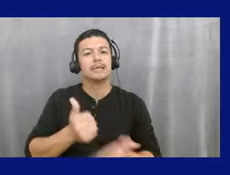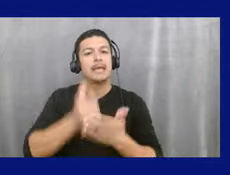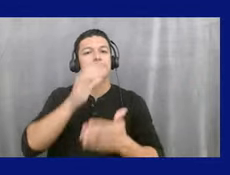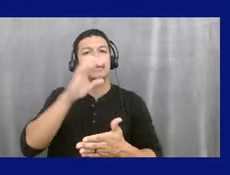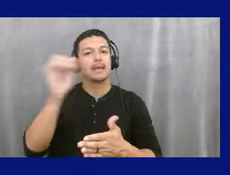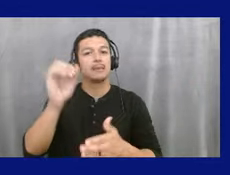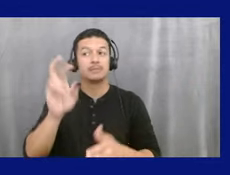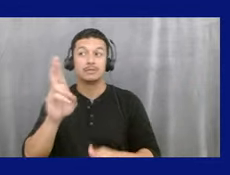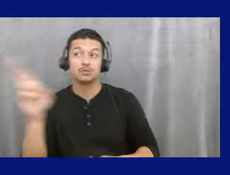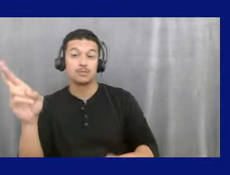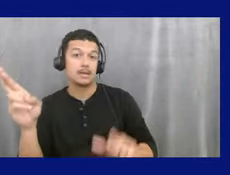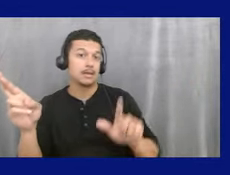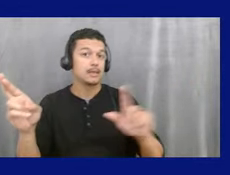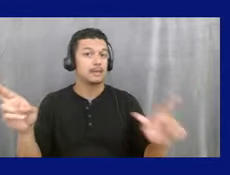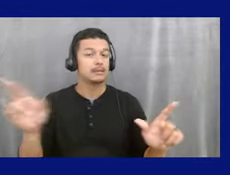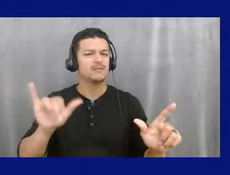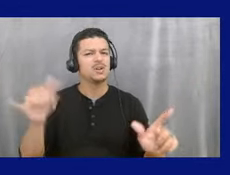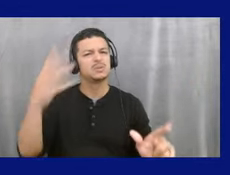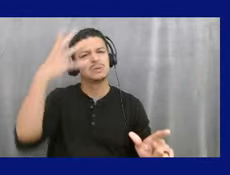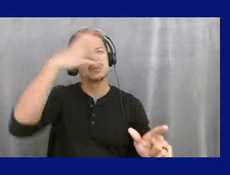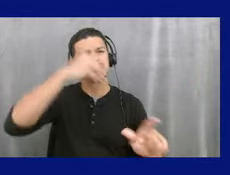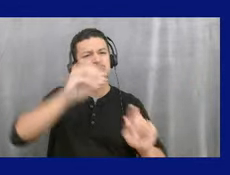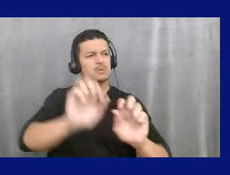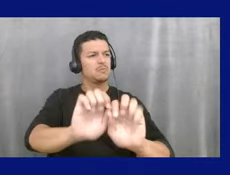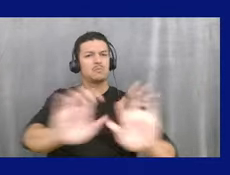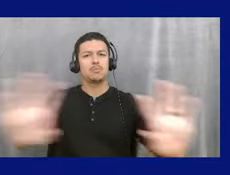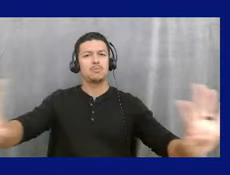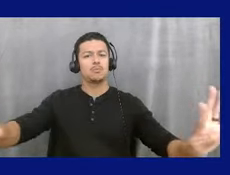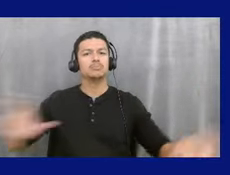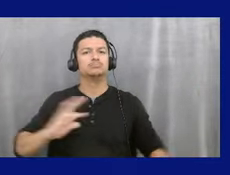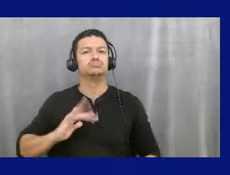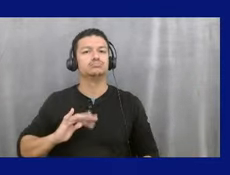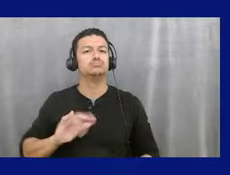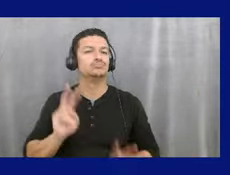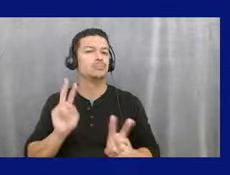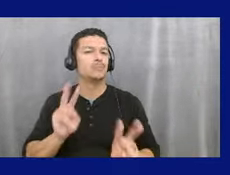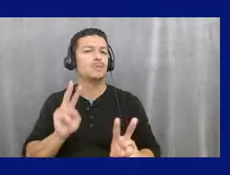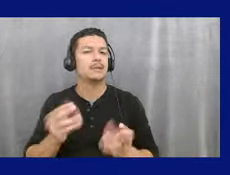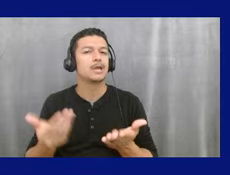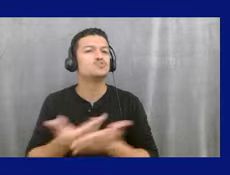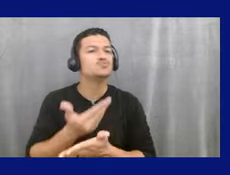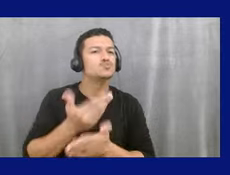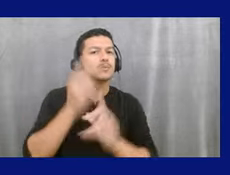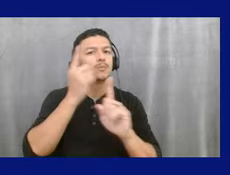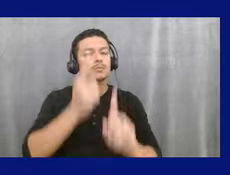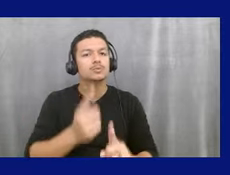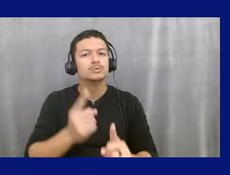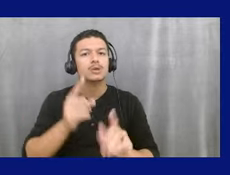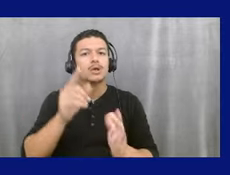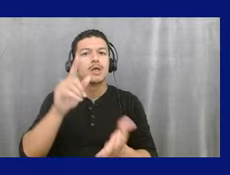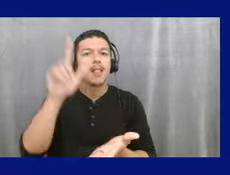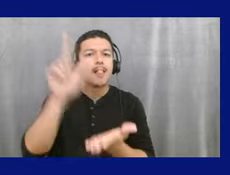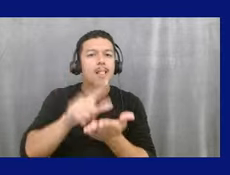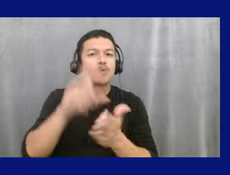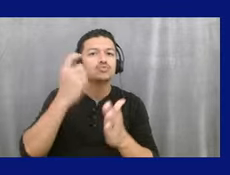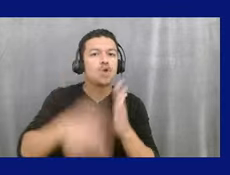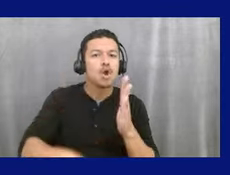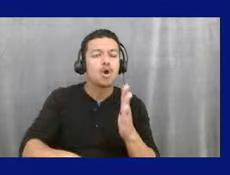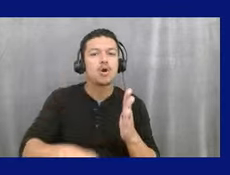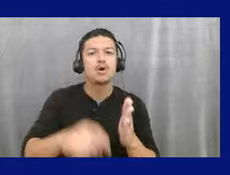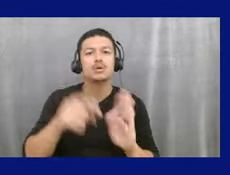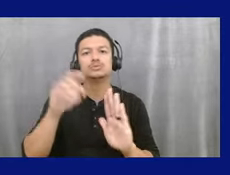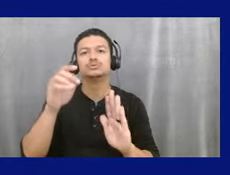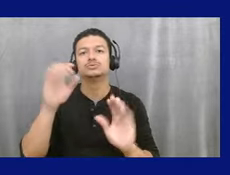It also kind of beautify that area. So we're always trying to look at different incentive programs that are, um, low cost. There could be no cost to the business. They're low cost for staff, um,